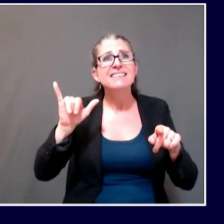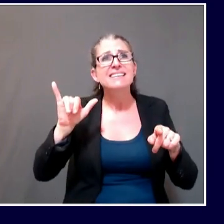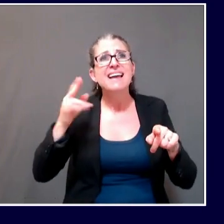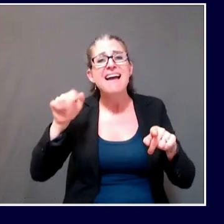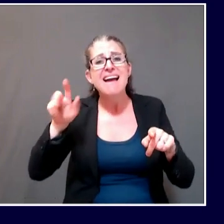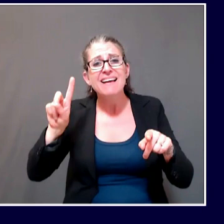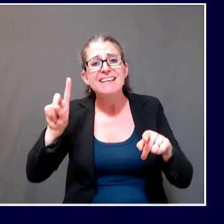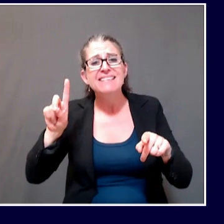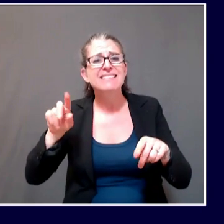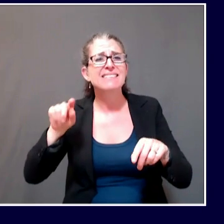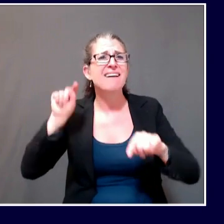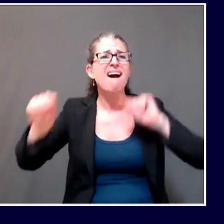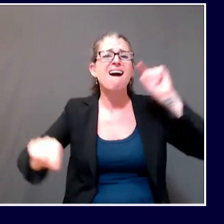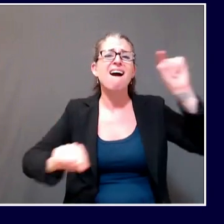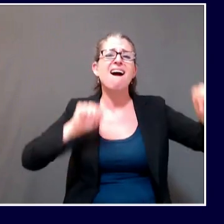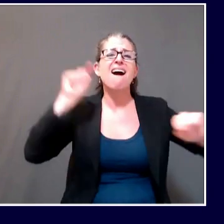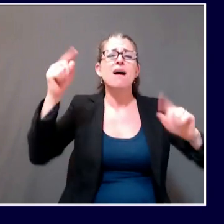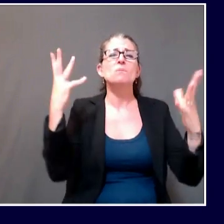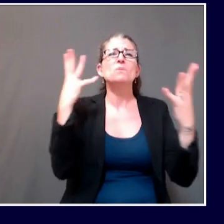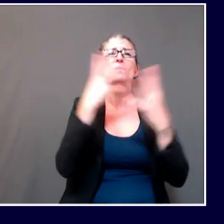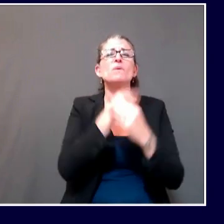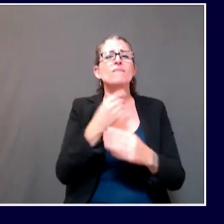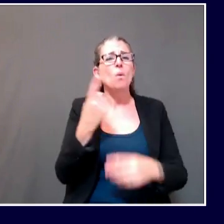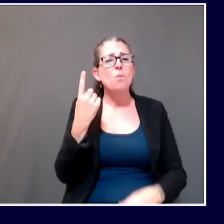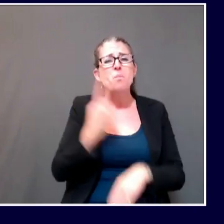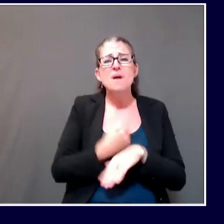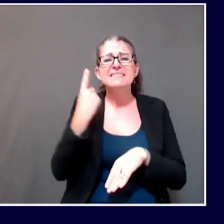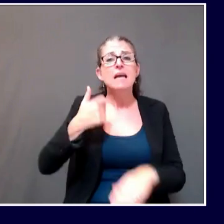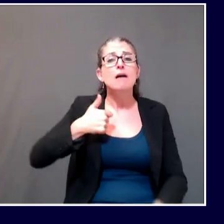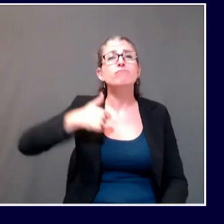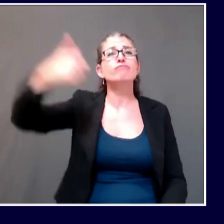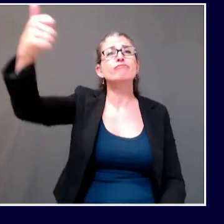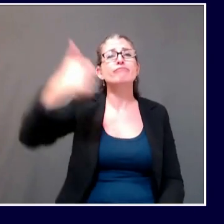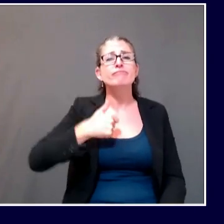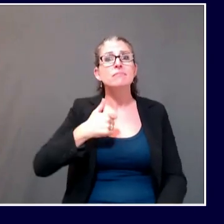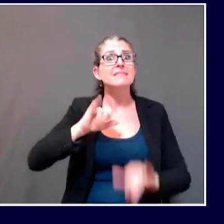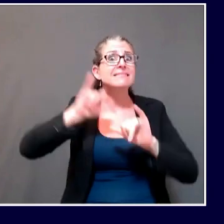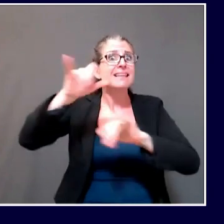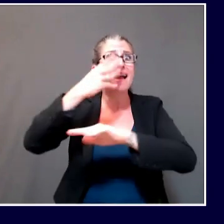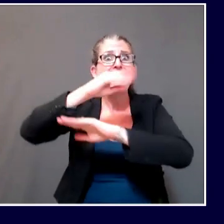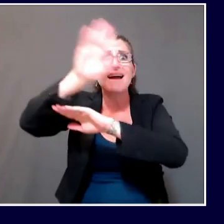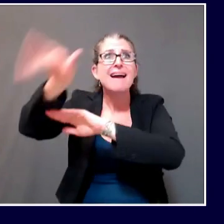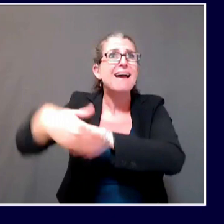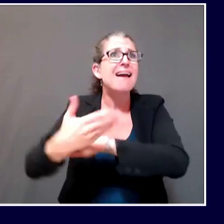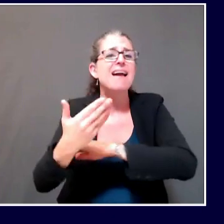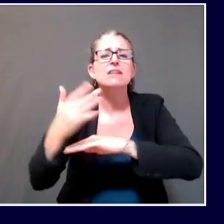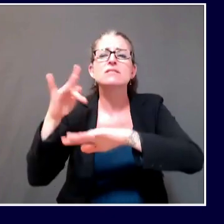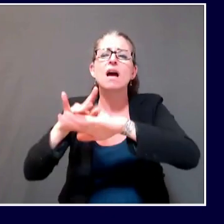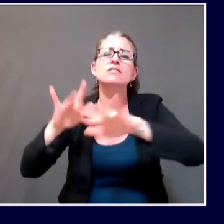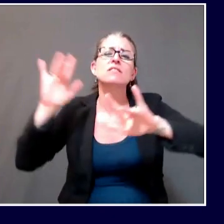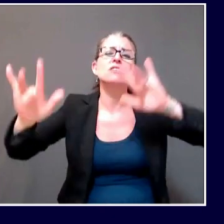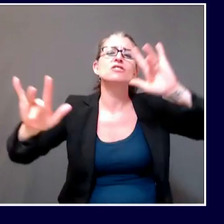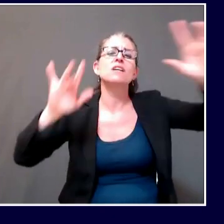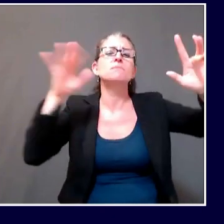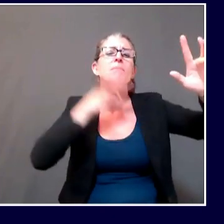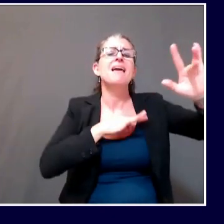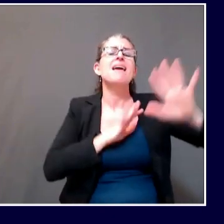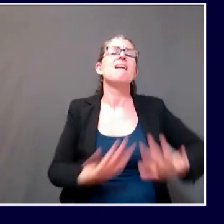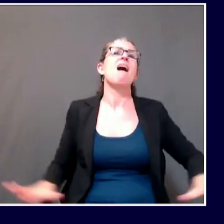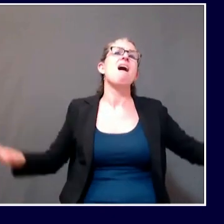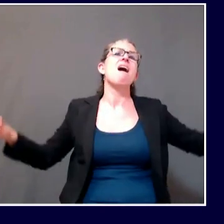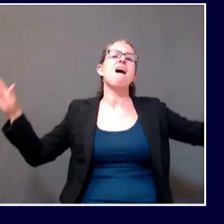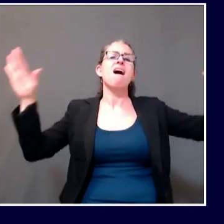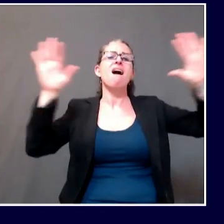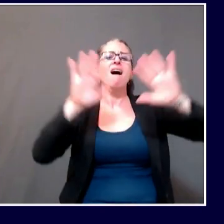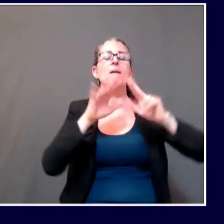trips or overnight trips. See the rest of Maine. See that part of Maine that you haven't been going to in recent months or years. Enjoy this beautiful